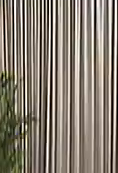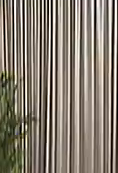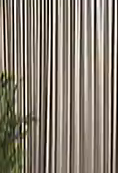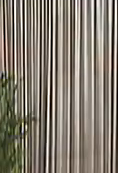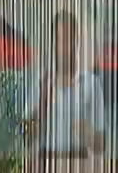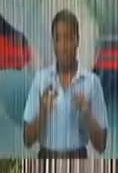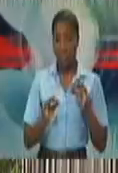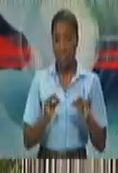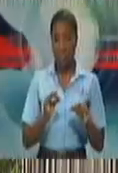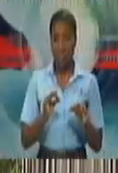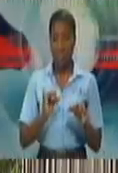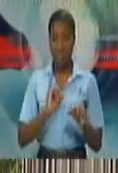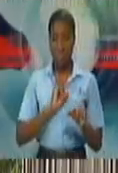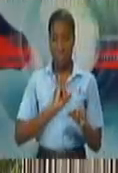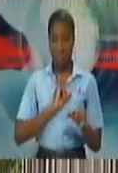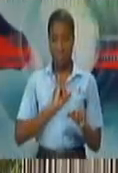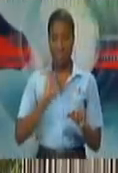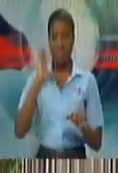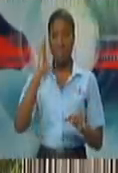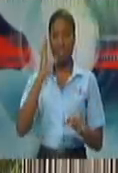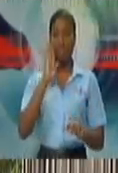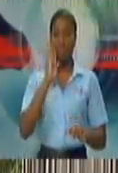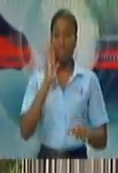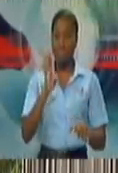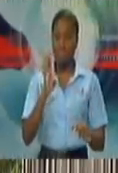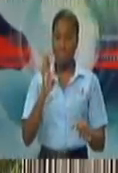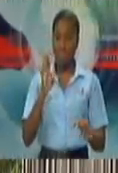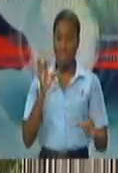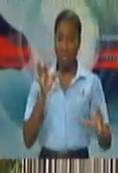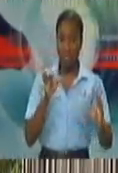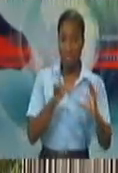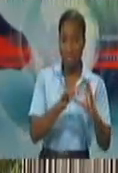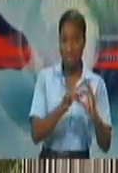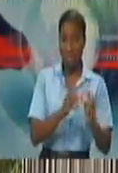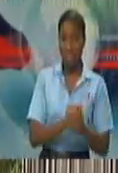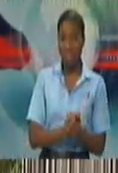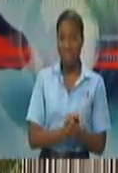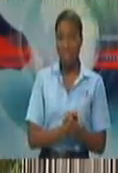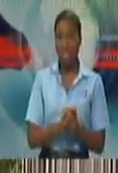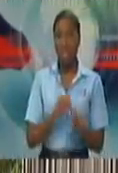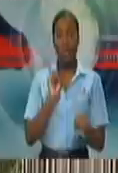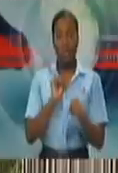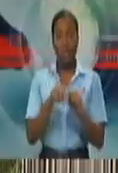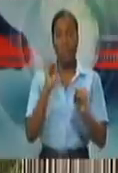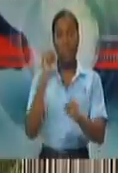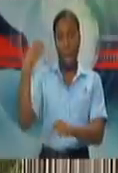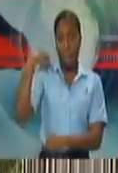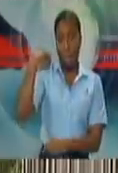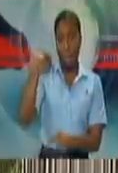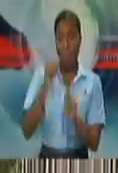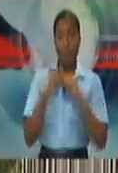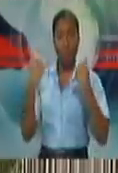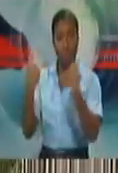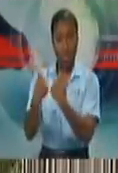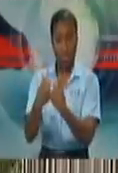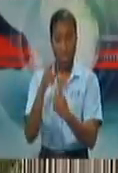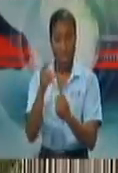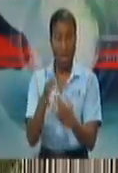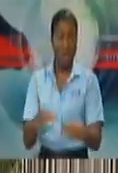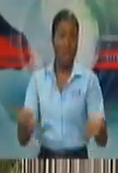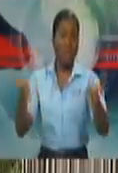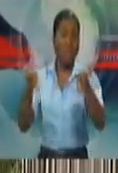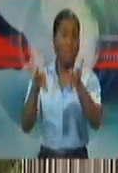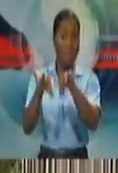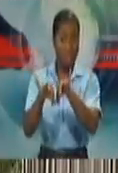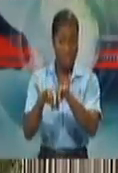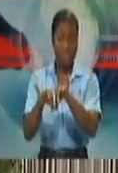being engaged. Certainly, the Employers Consultative Association is a valued entity that has